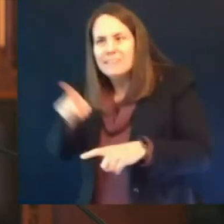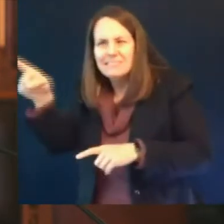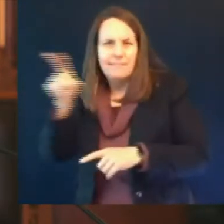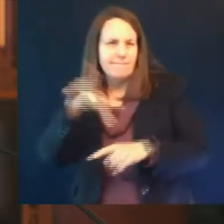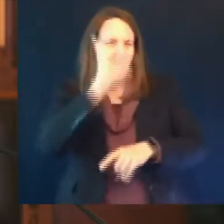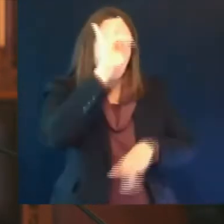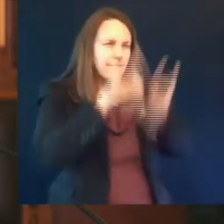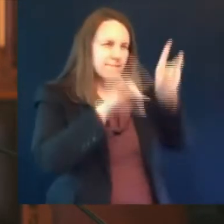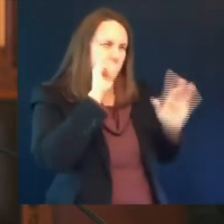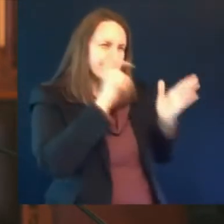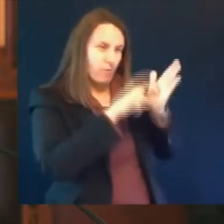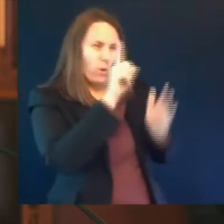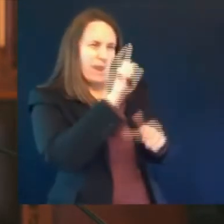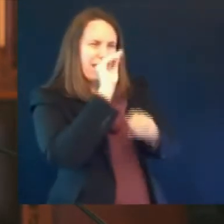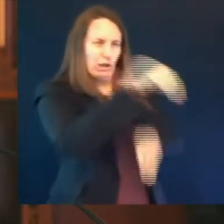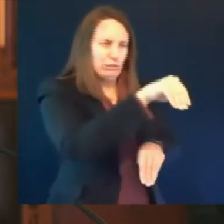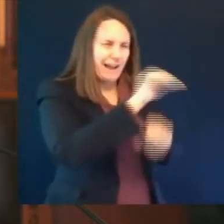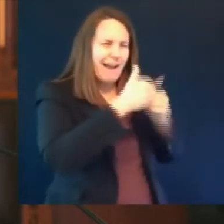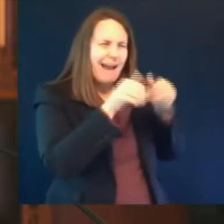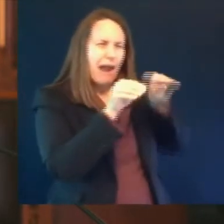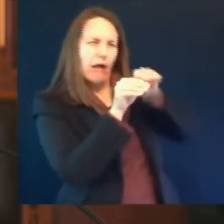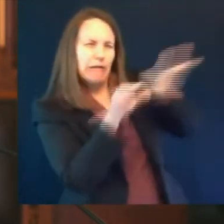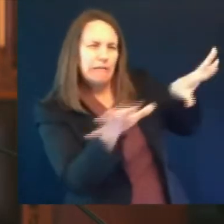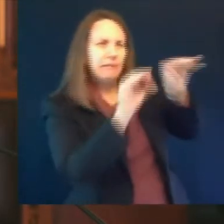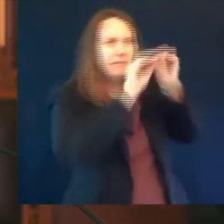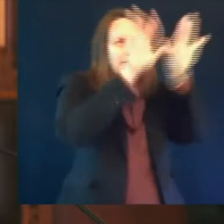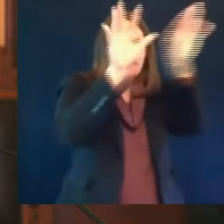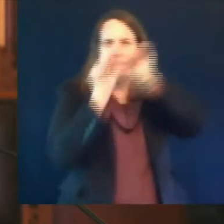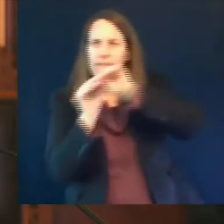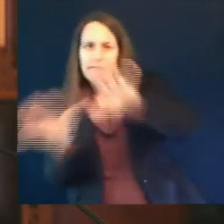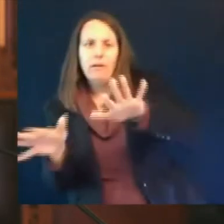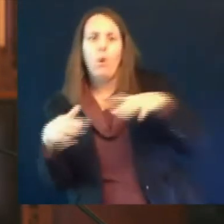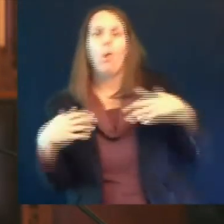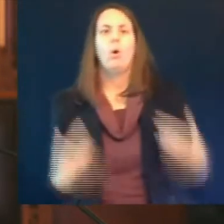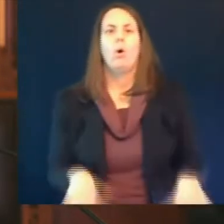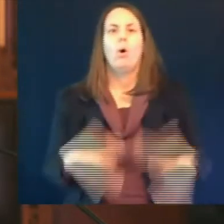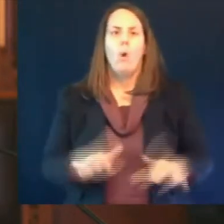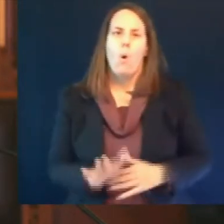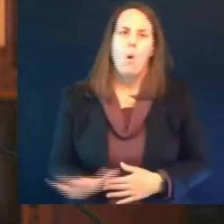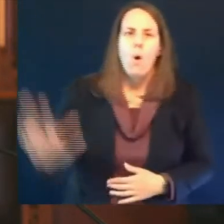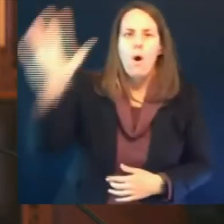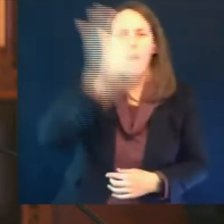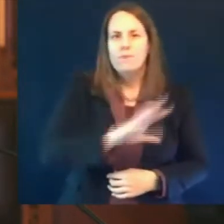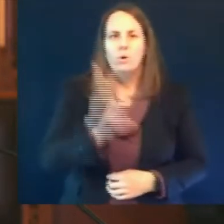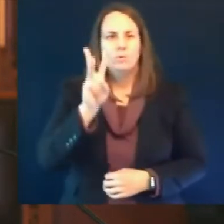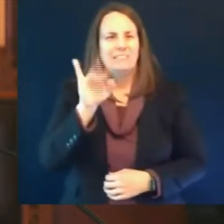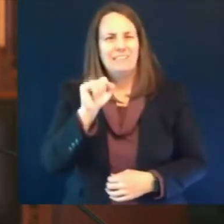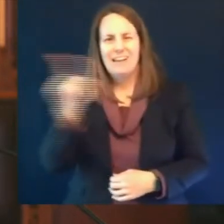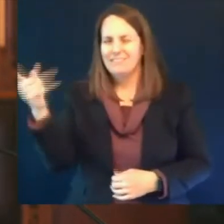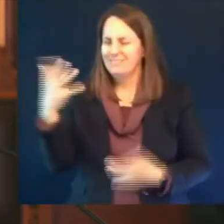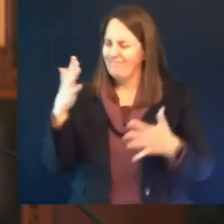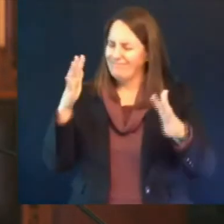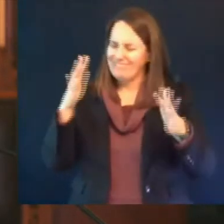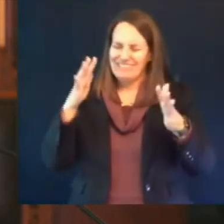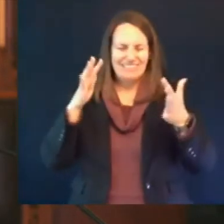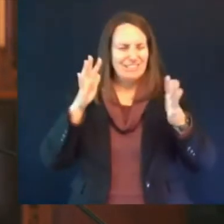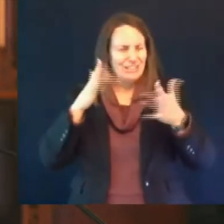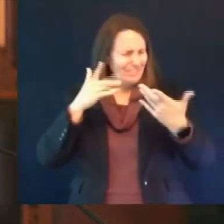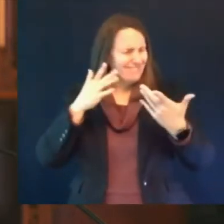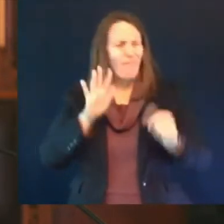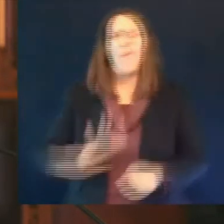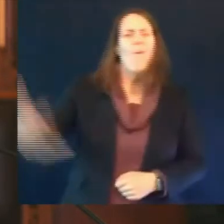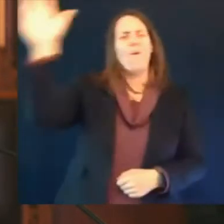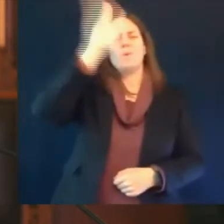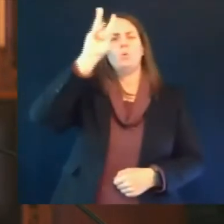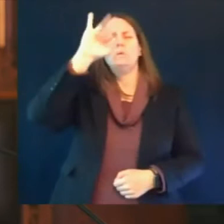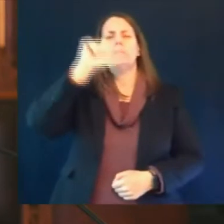uh platteville and madison and milwaukee and racine and kenosha and everywhere in the state we don't just say we're going to keep